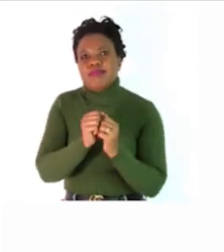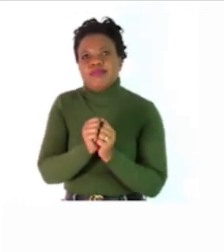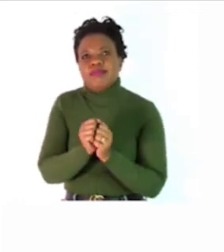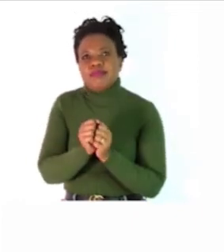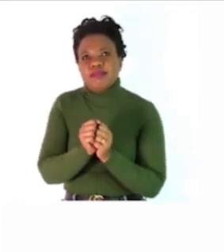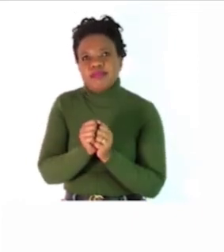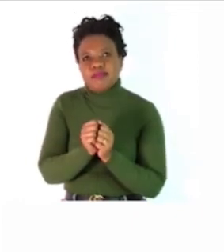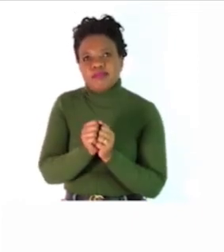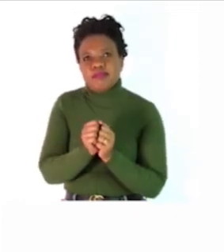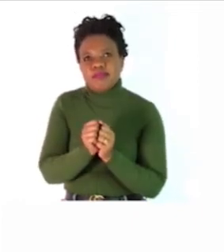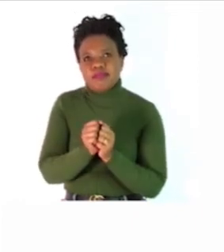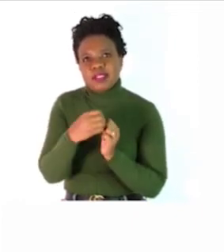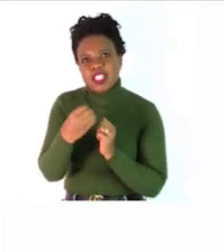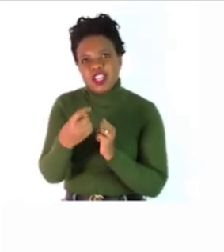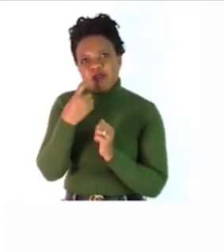monkey